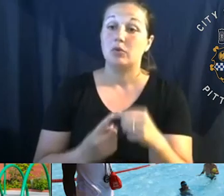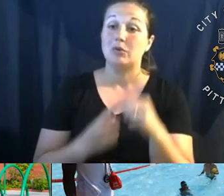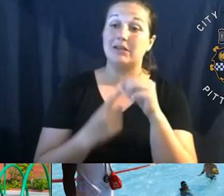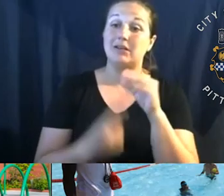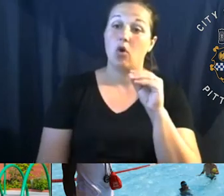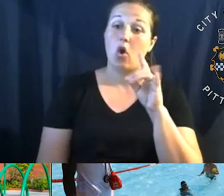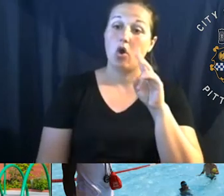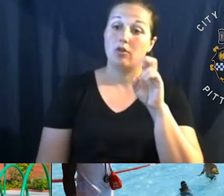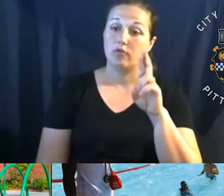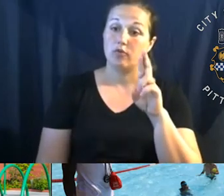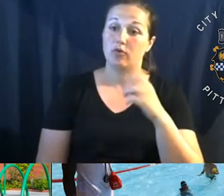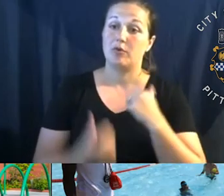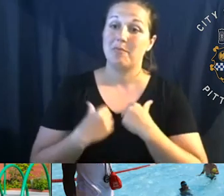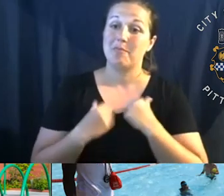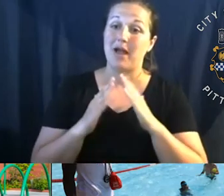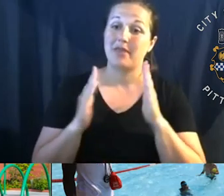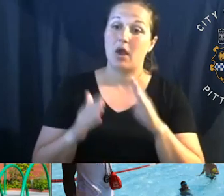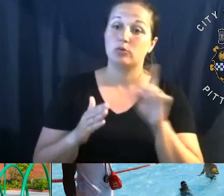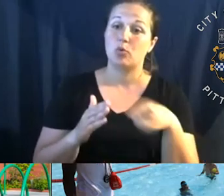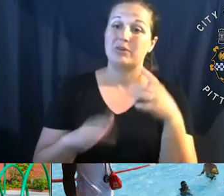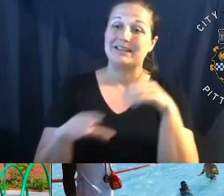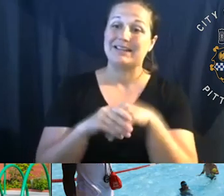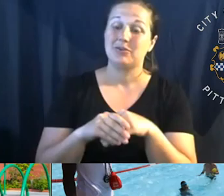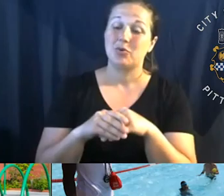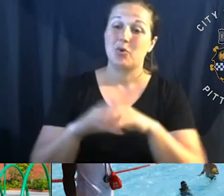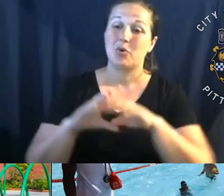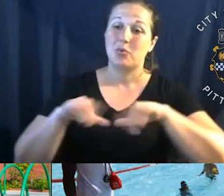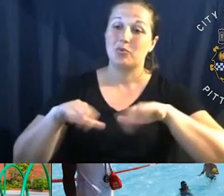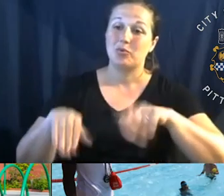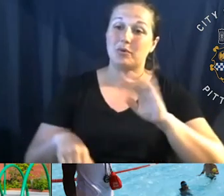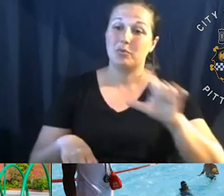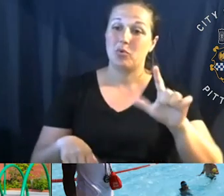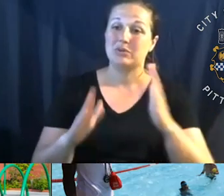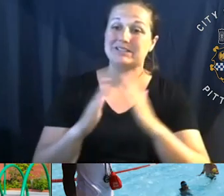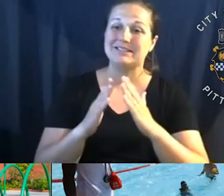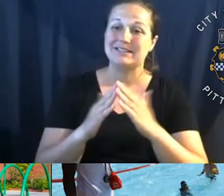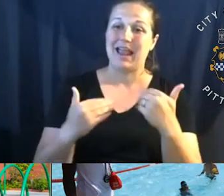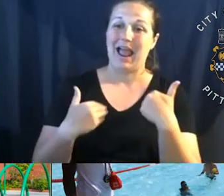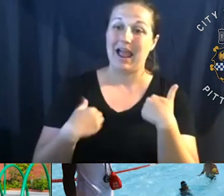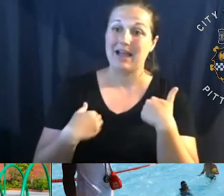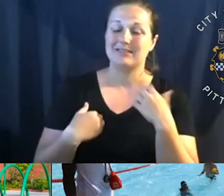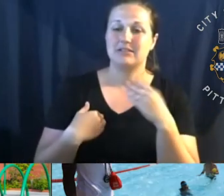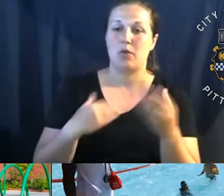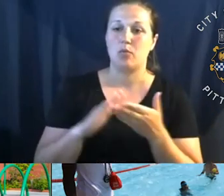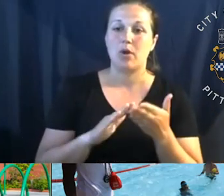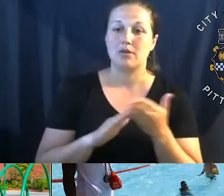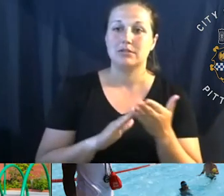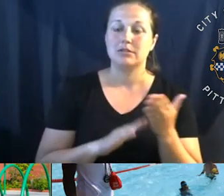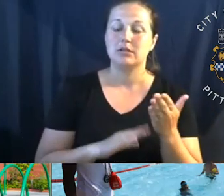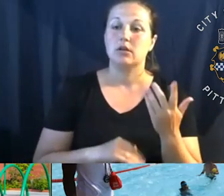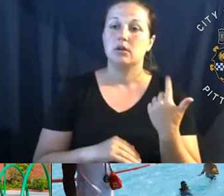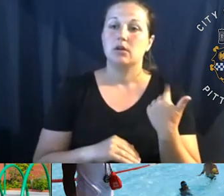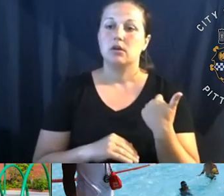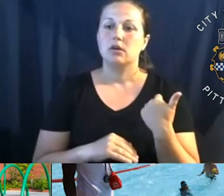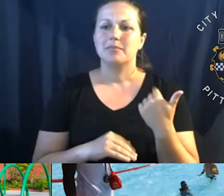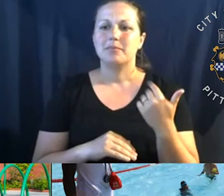in the south side. It's the only indoor swimming pool that the city maintains and operates. Um, it's open kind of in the,